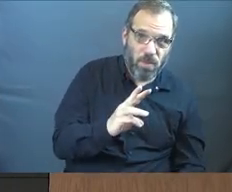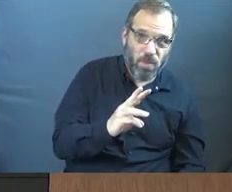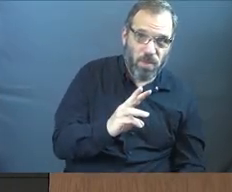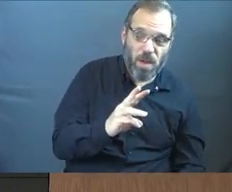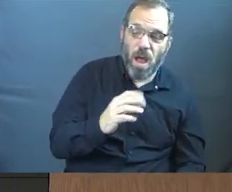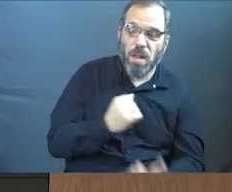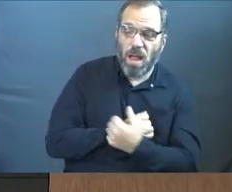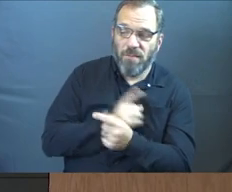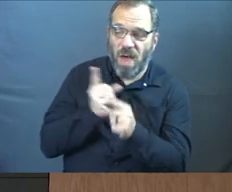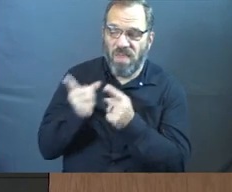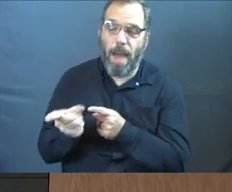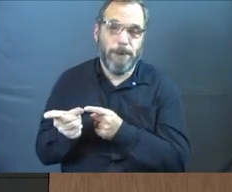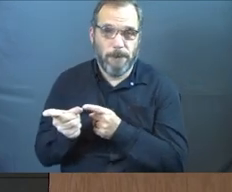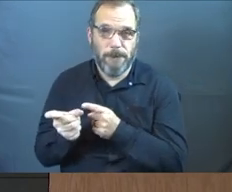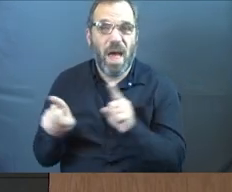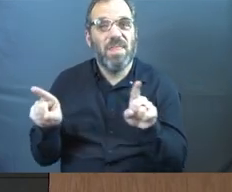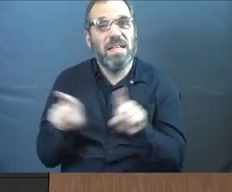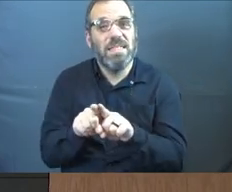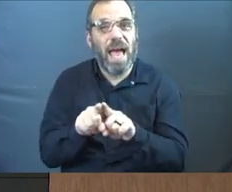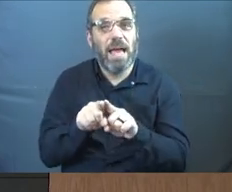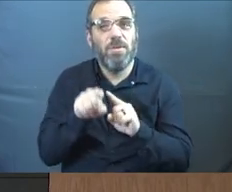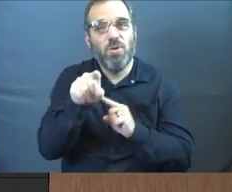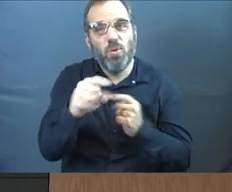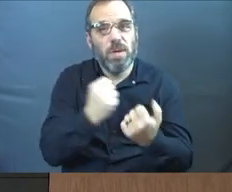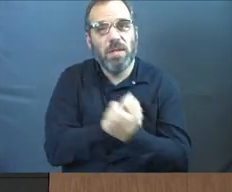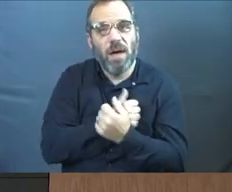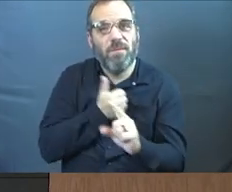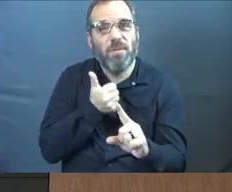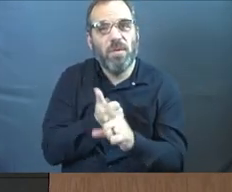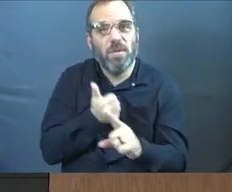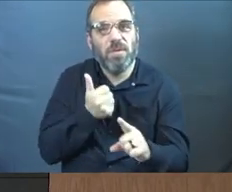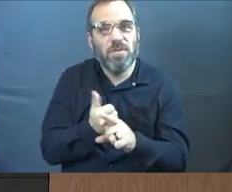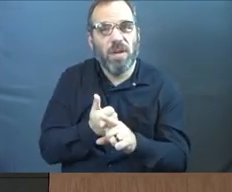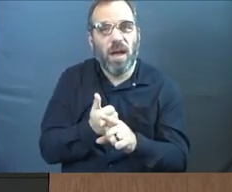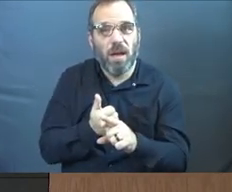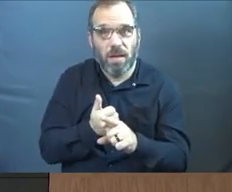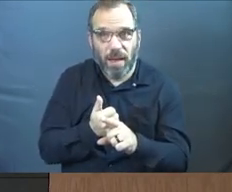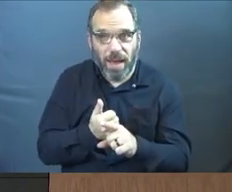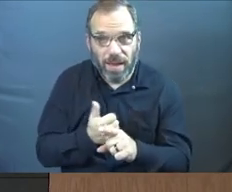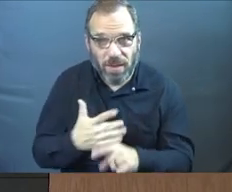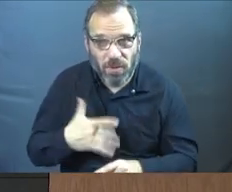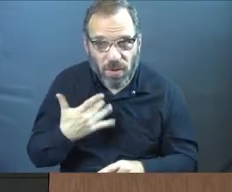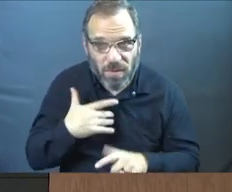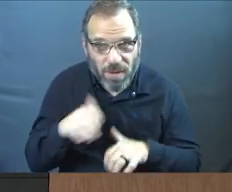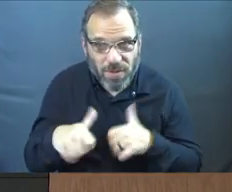Love them the same way you would love yourself. You challenged yet?